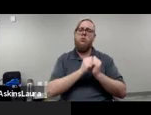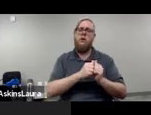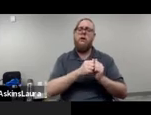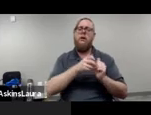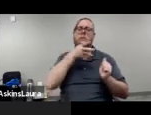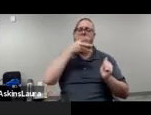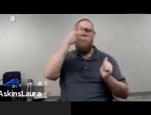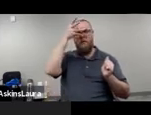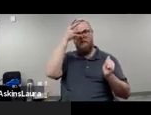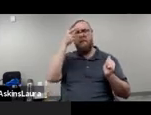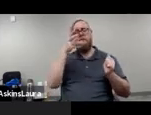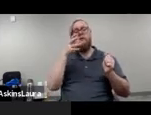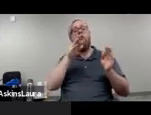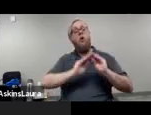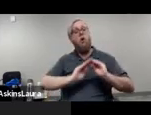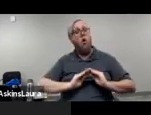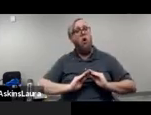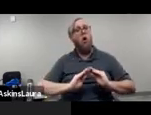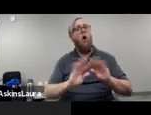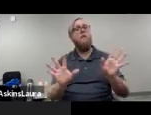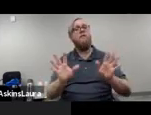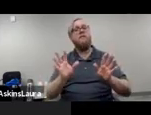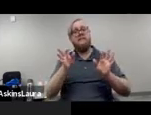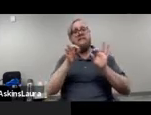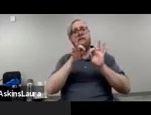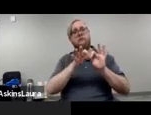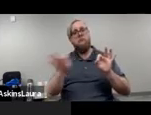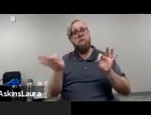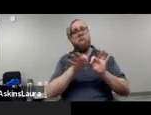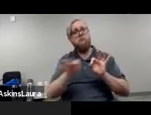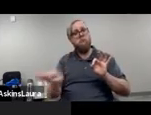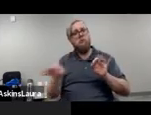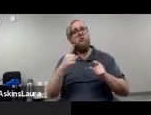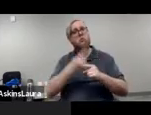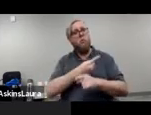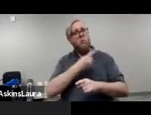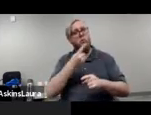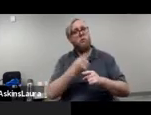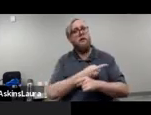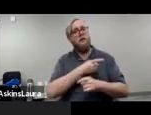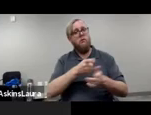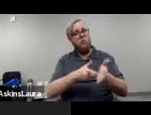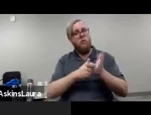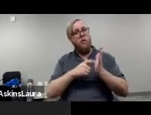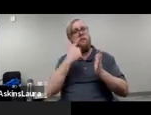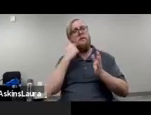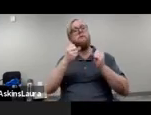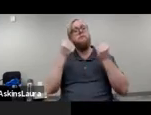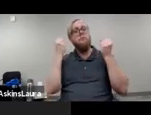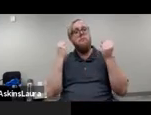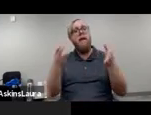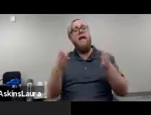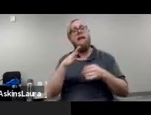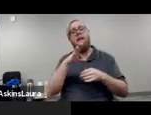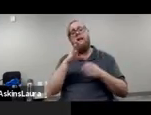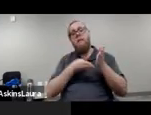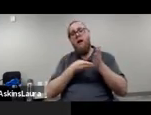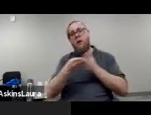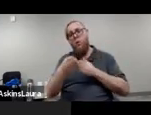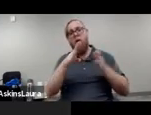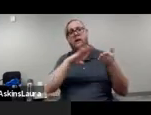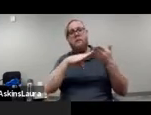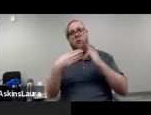Obviously, the materials have to be language appropriate, because we are dealing with many minority communities and culturally